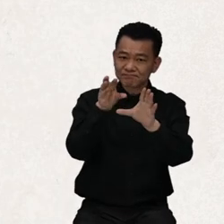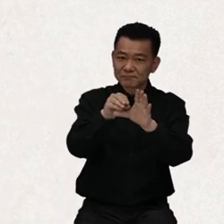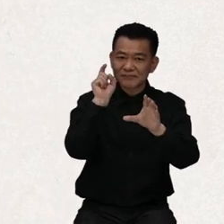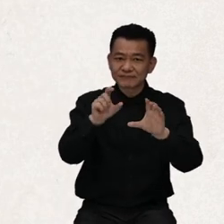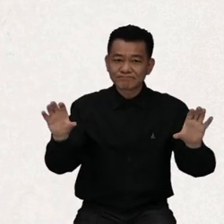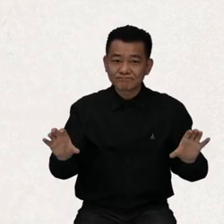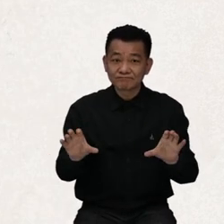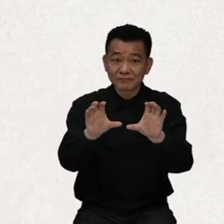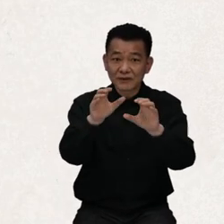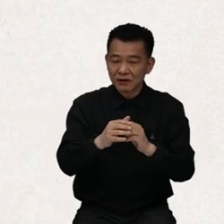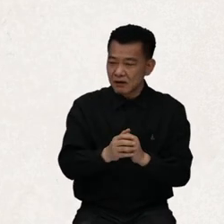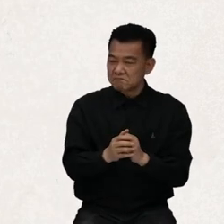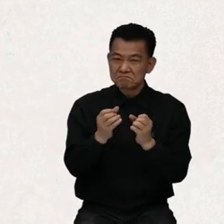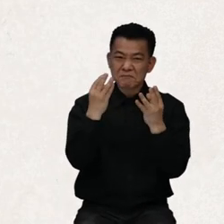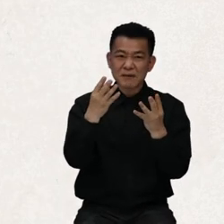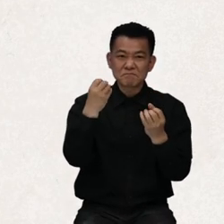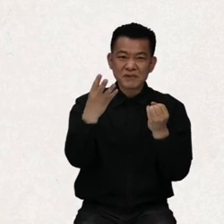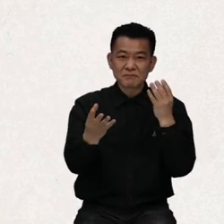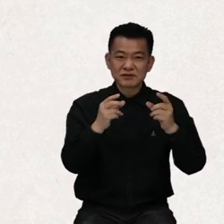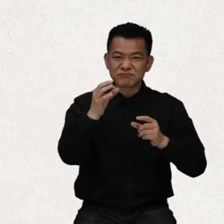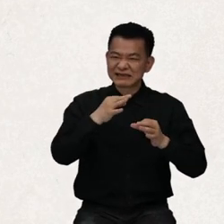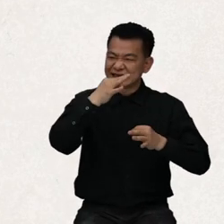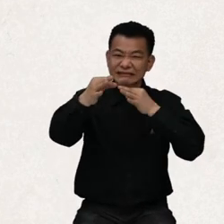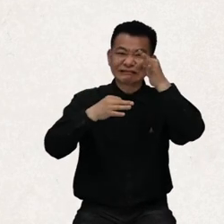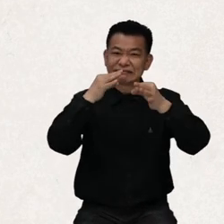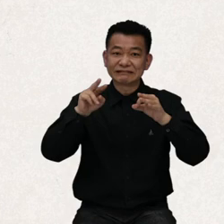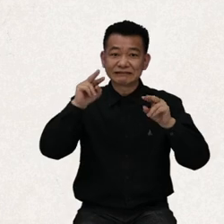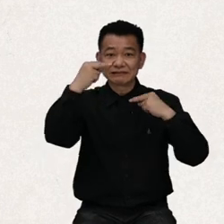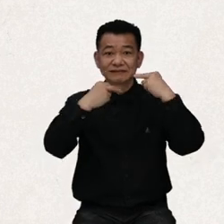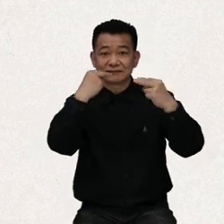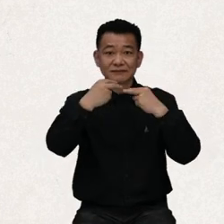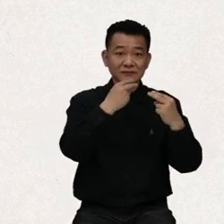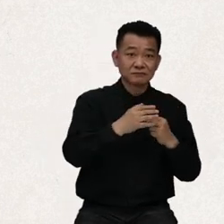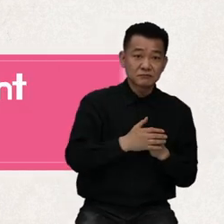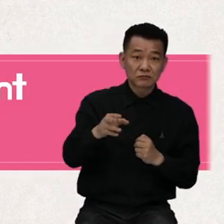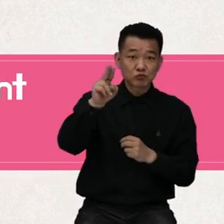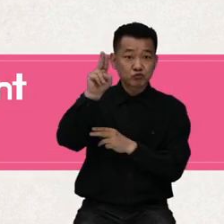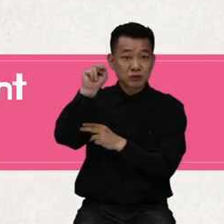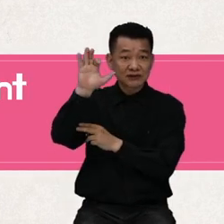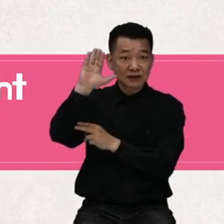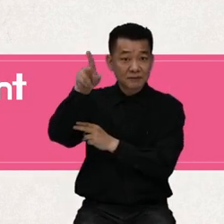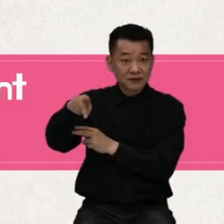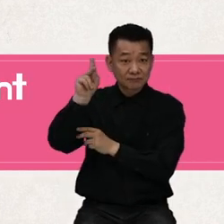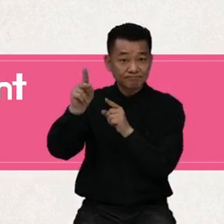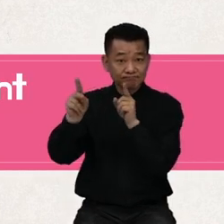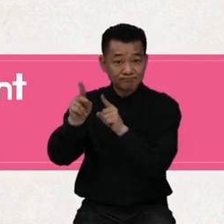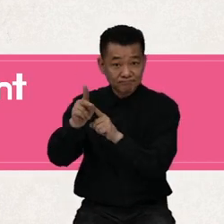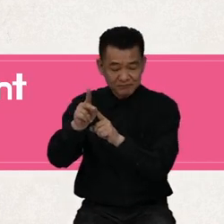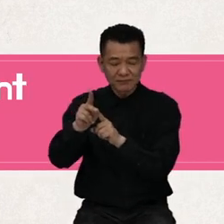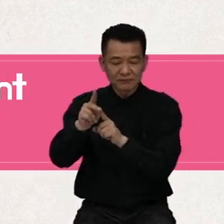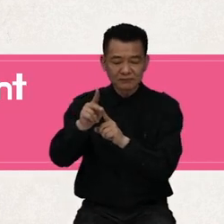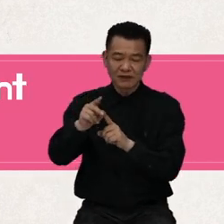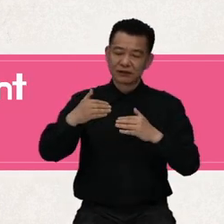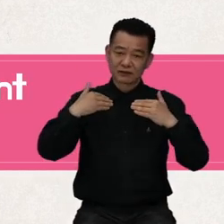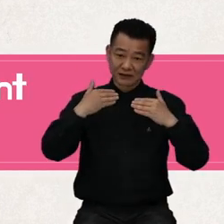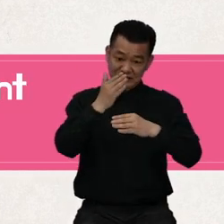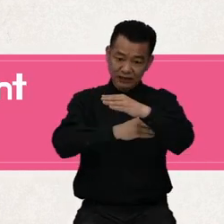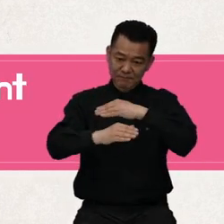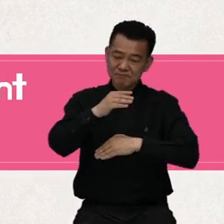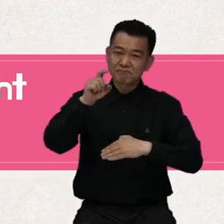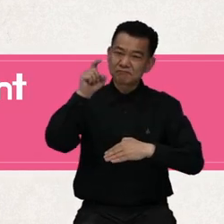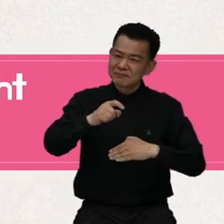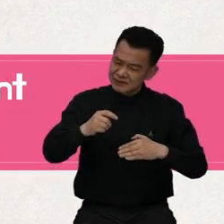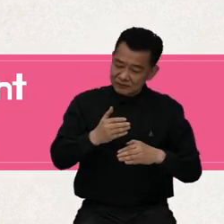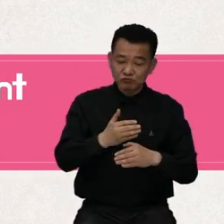The UN CRPD, which reflects the voices of various people, is important as an international achievement for the